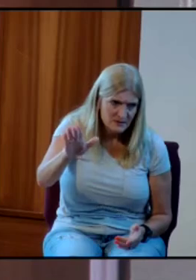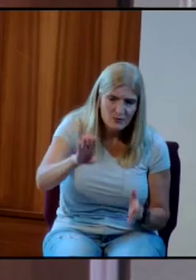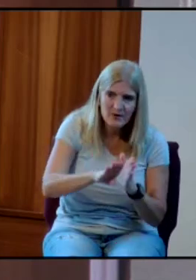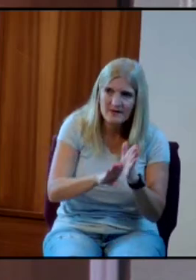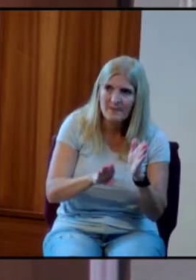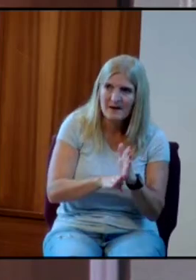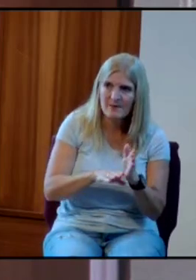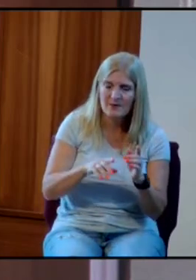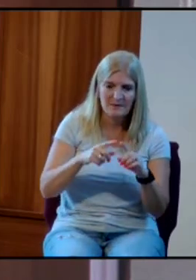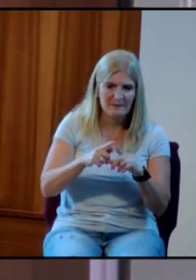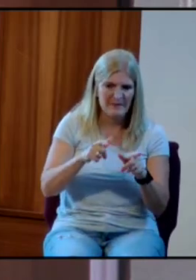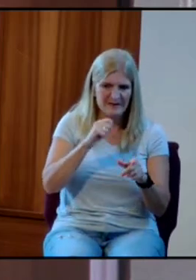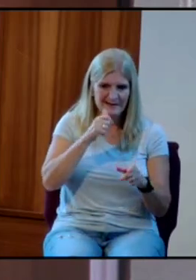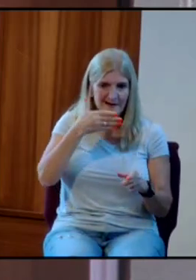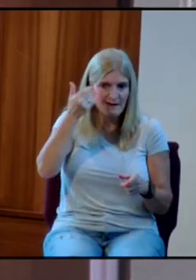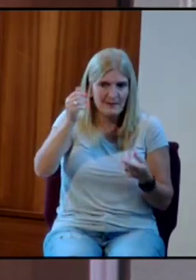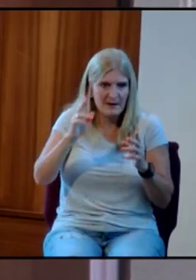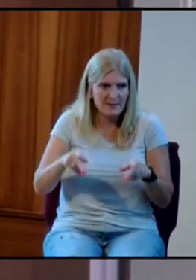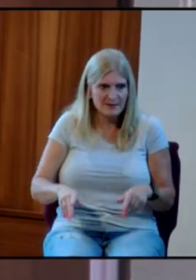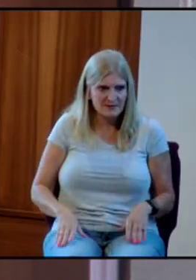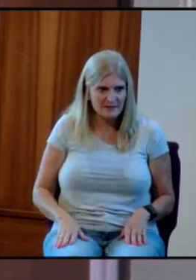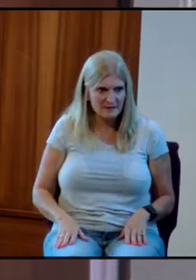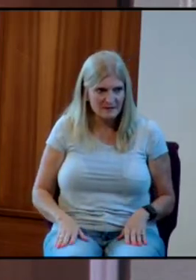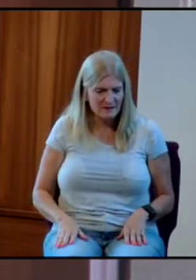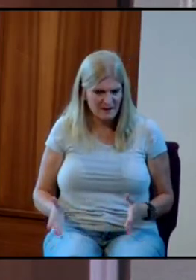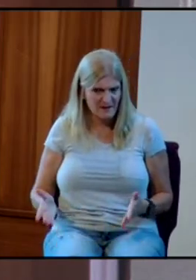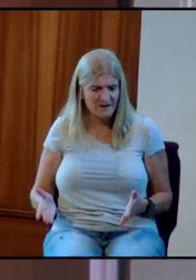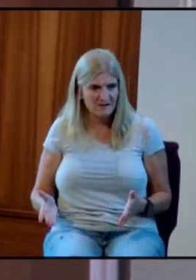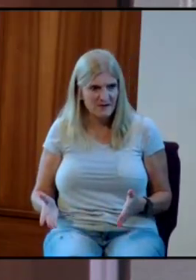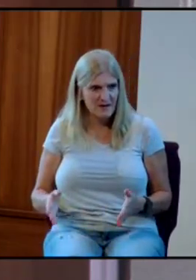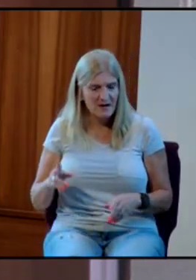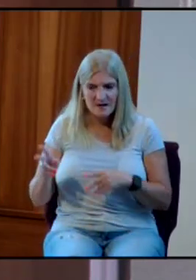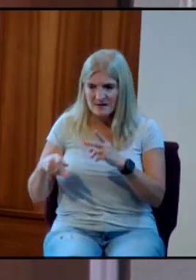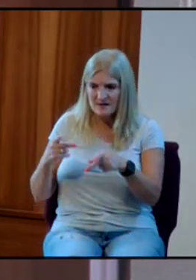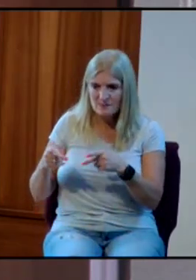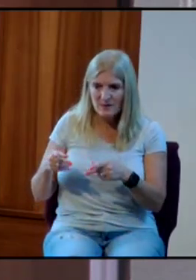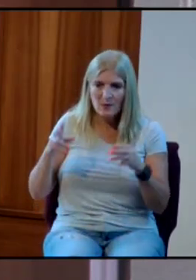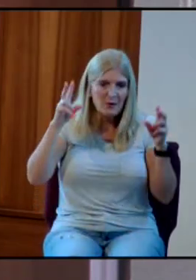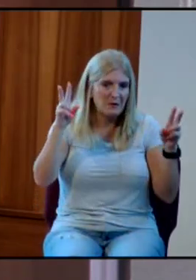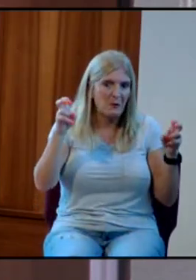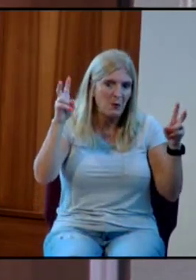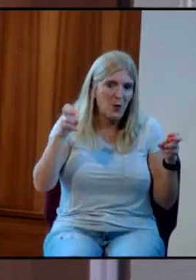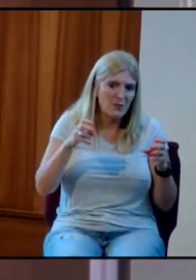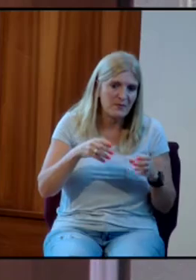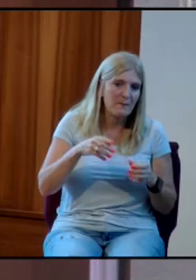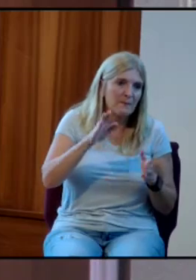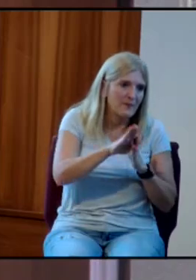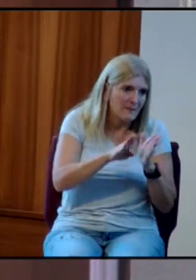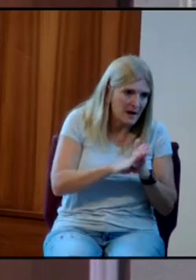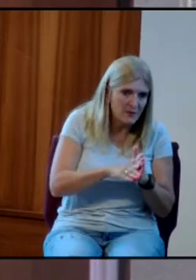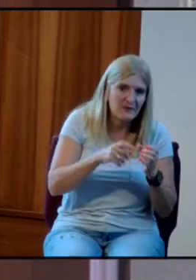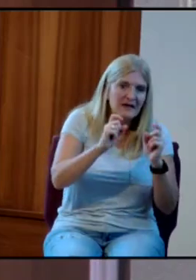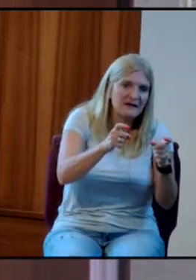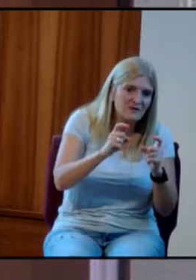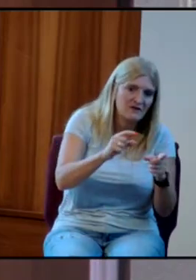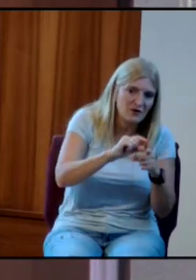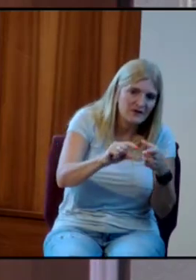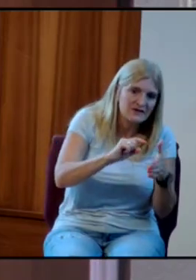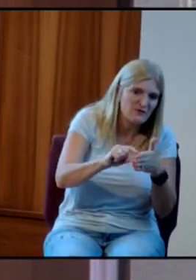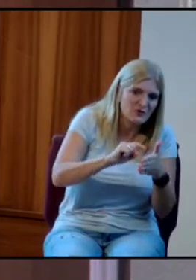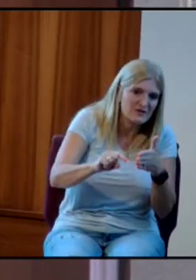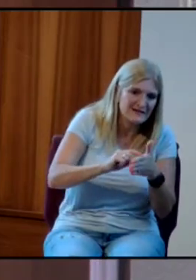We have all known Christians that we really didn't want to be around. They could quote the Bible to you, but yikes.